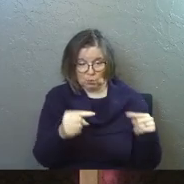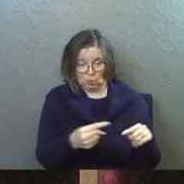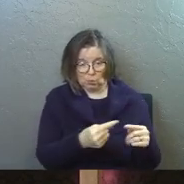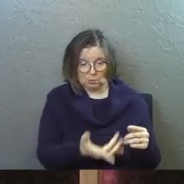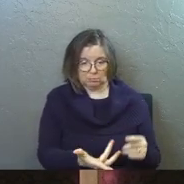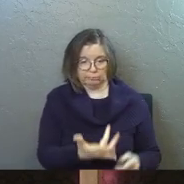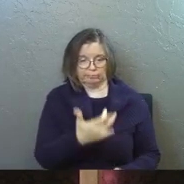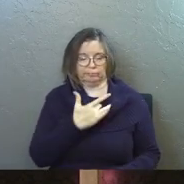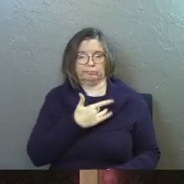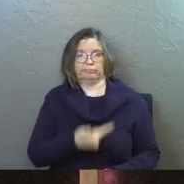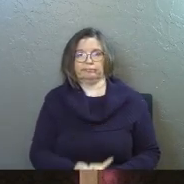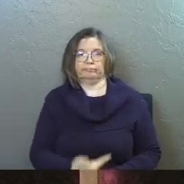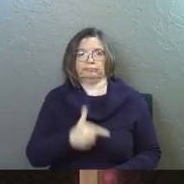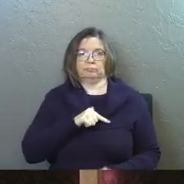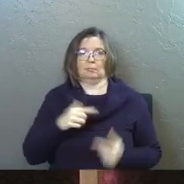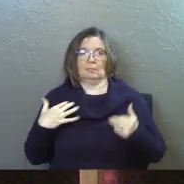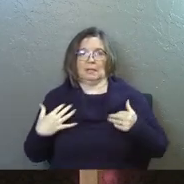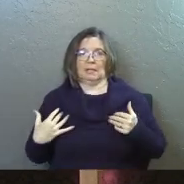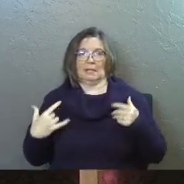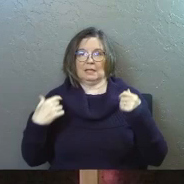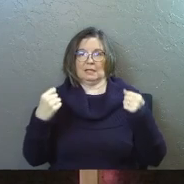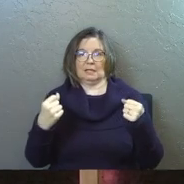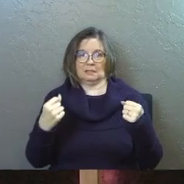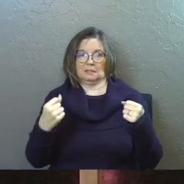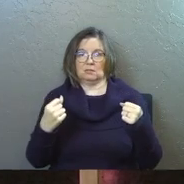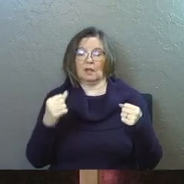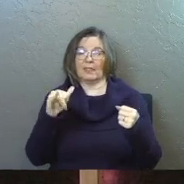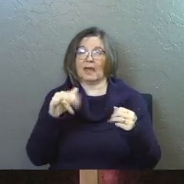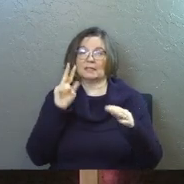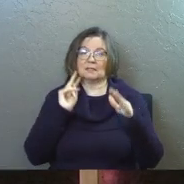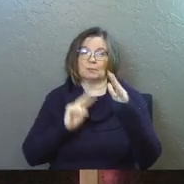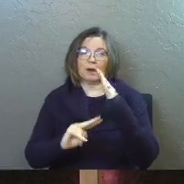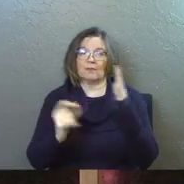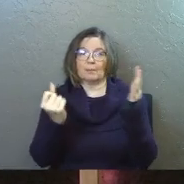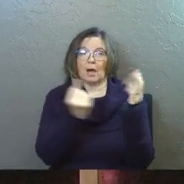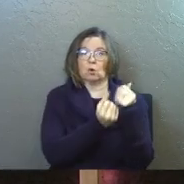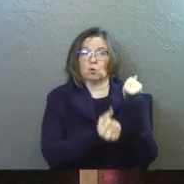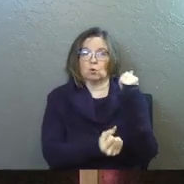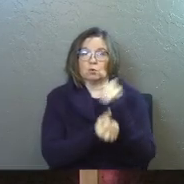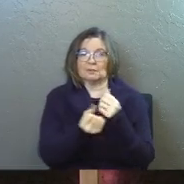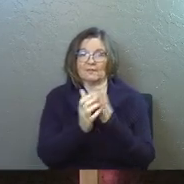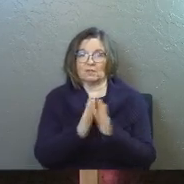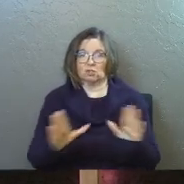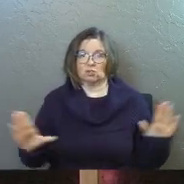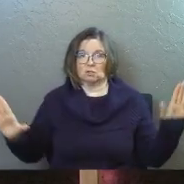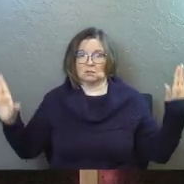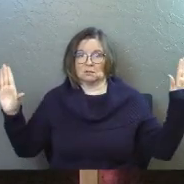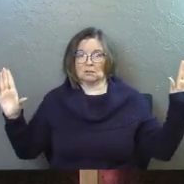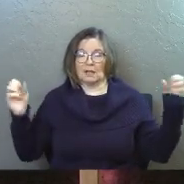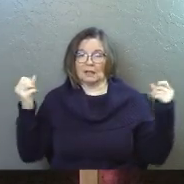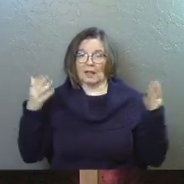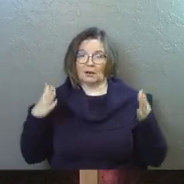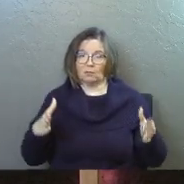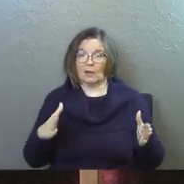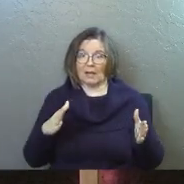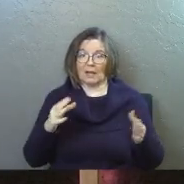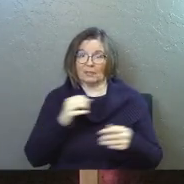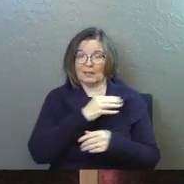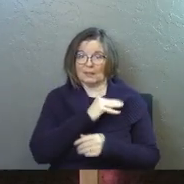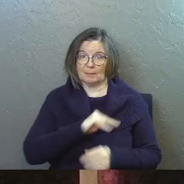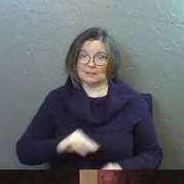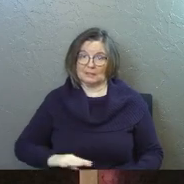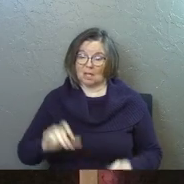he was pierced. That's a prophecy about crucifixion. A lot of different ways that the Messiah could have died,